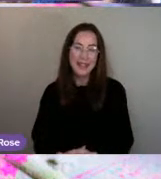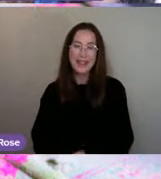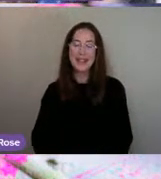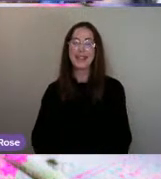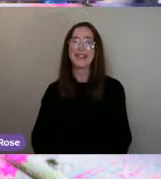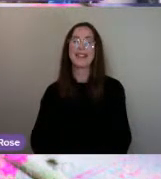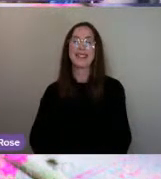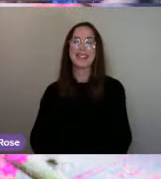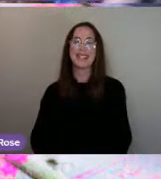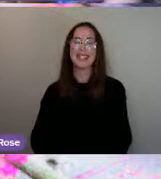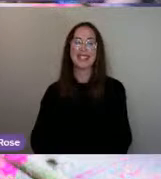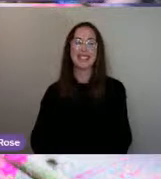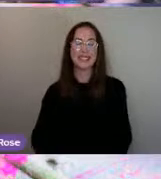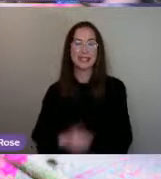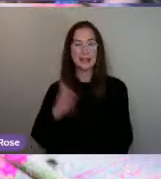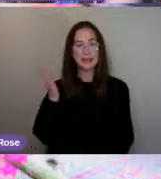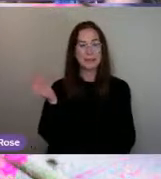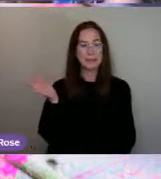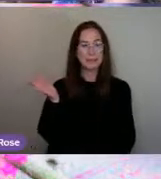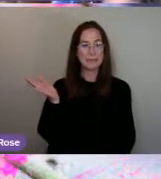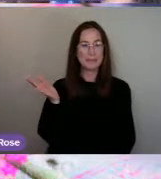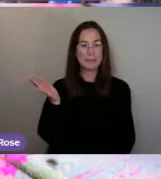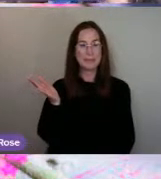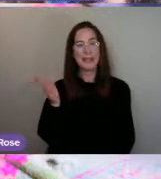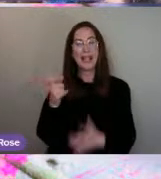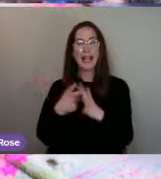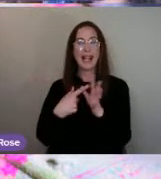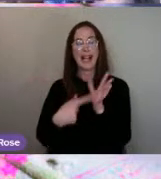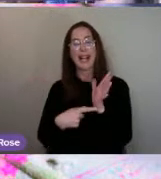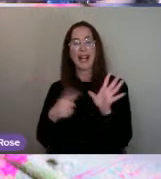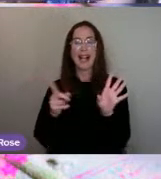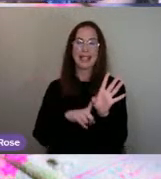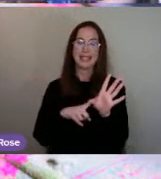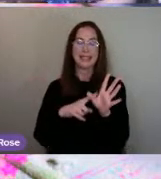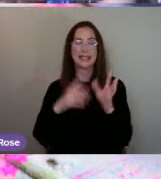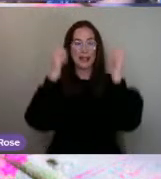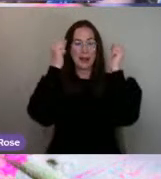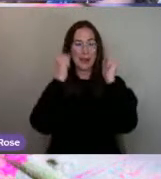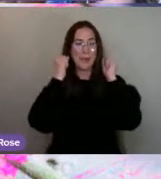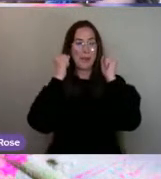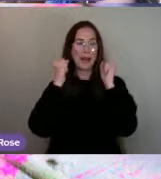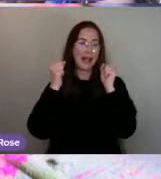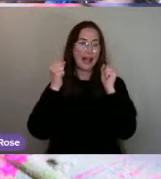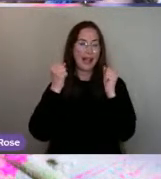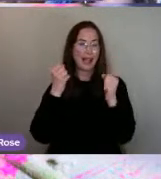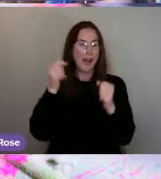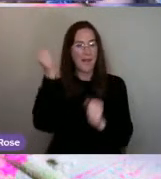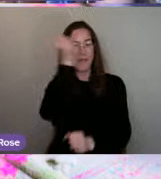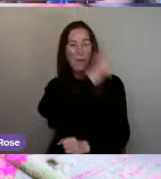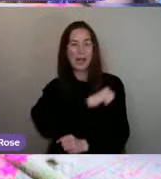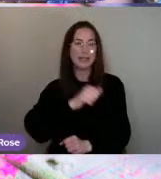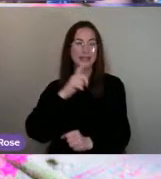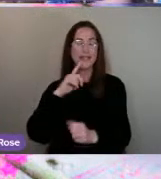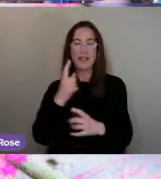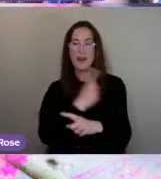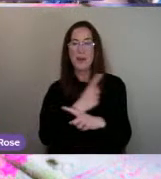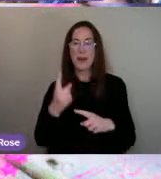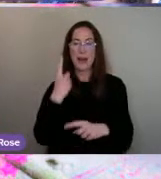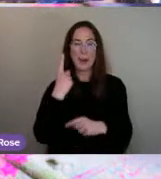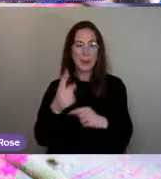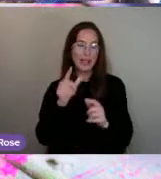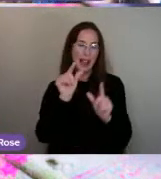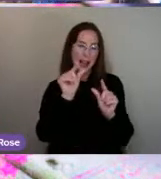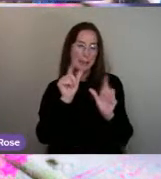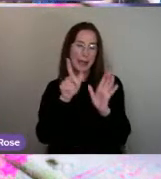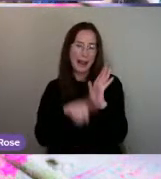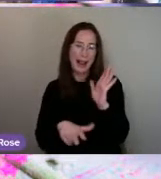And this is Katie's wig of wisdom from week one. She was a bit late joining, but she's caught up, which is amazing.